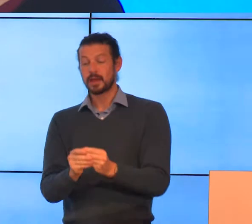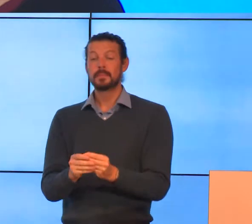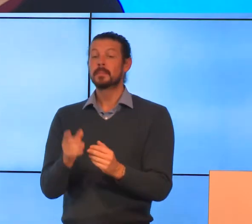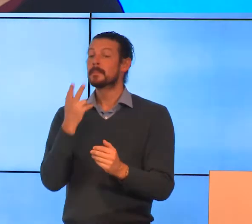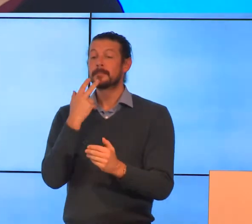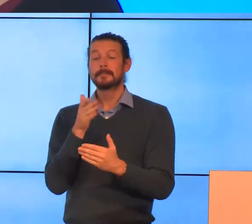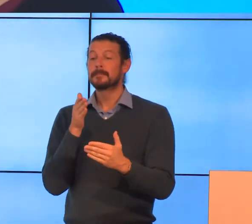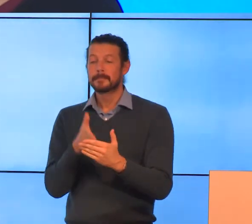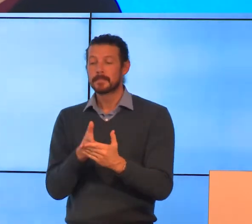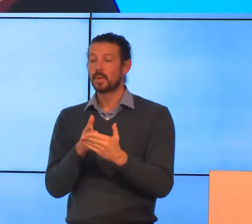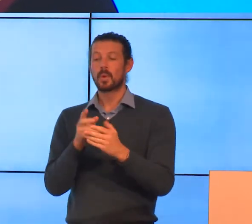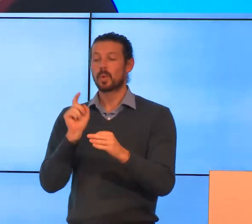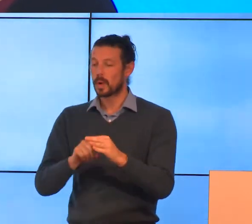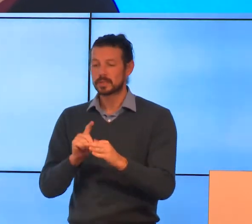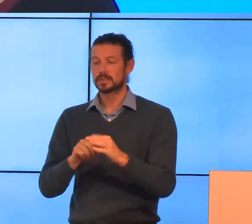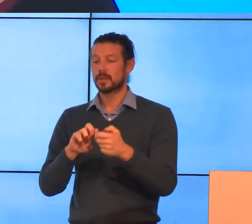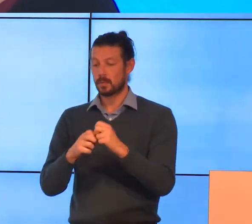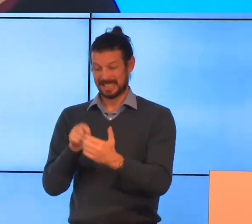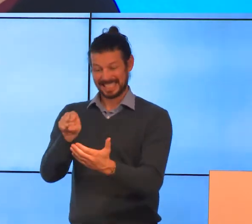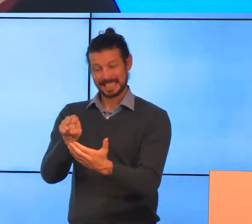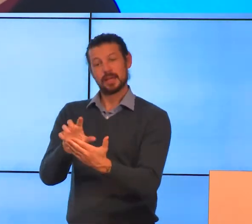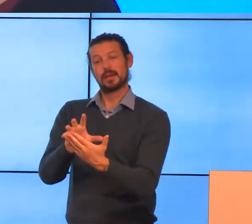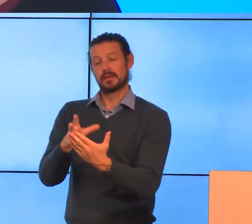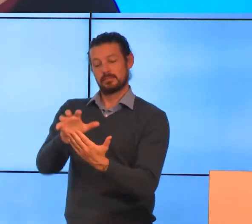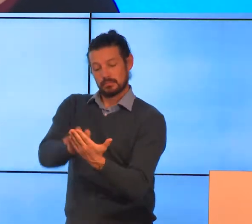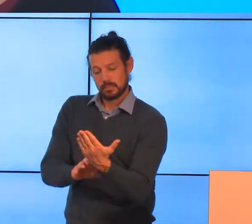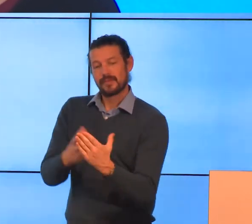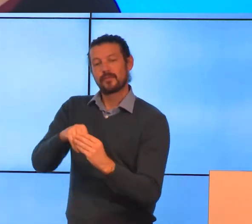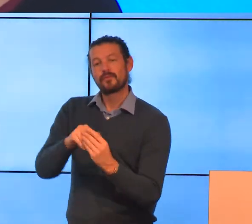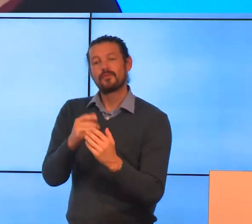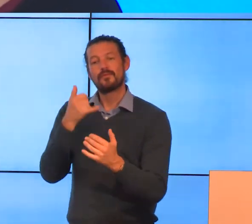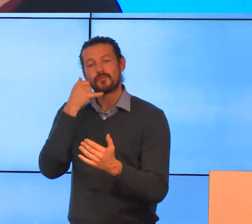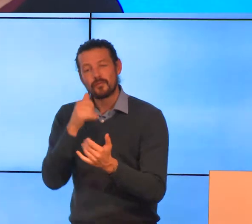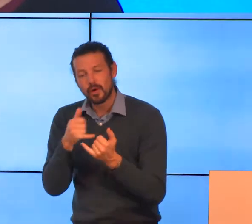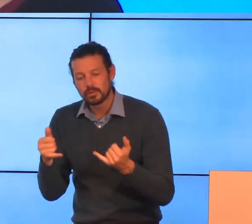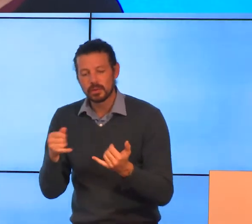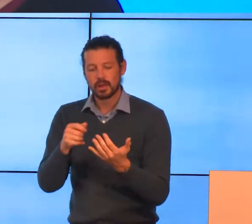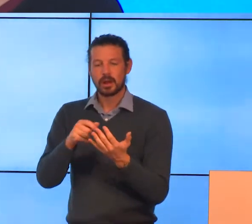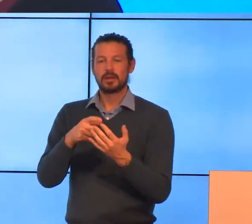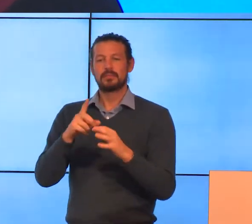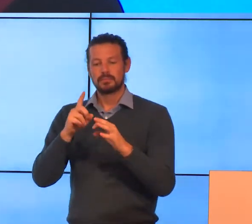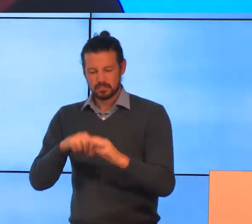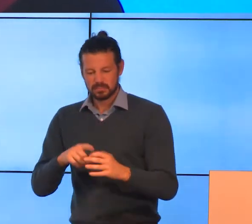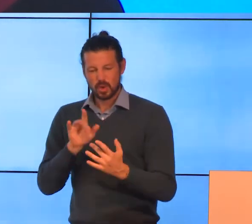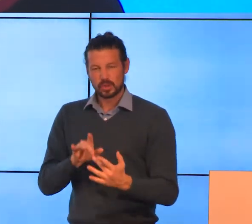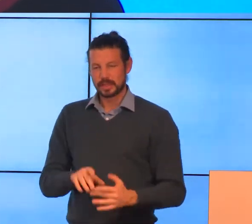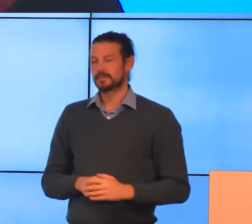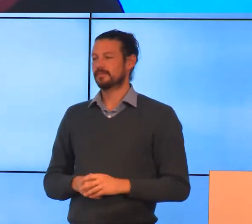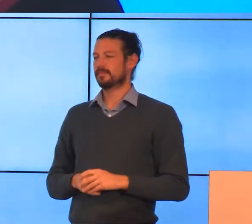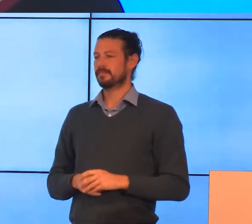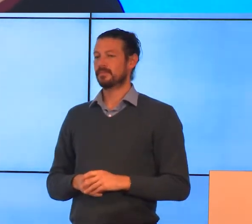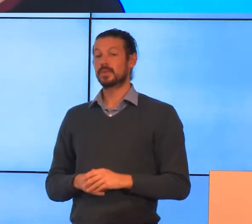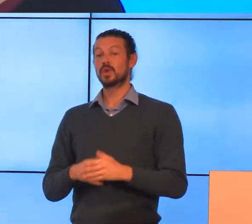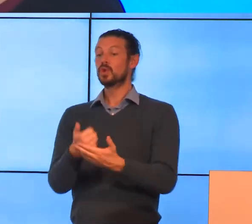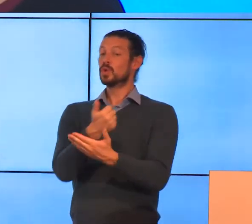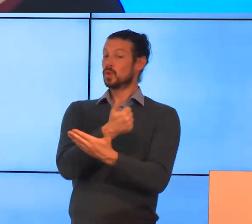problems, that there's phone numbers in DSP and Me that they can use to find out the answers. More often than